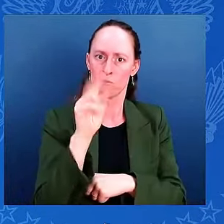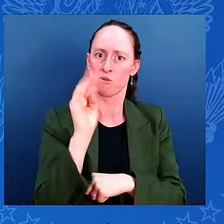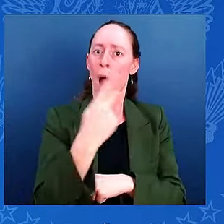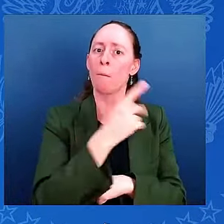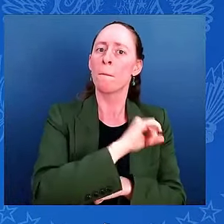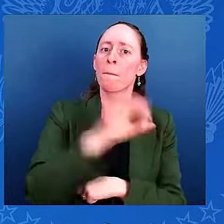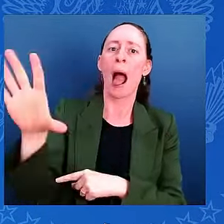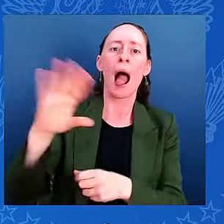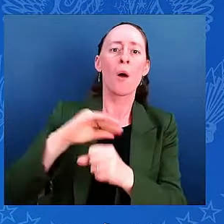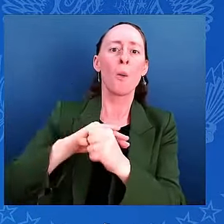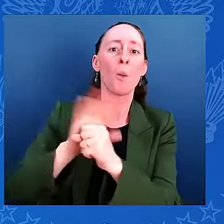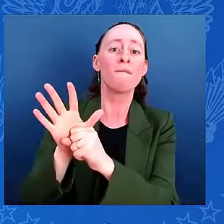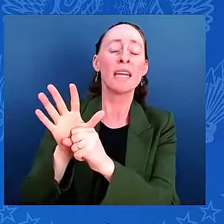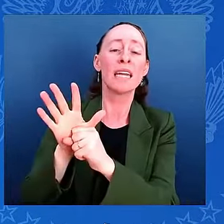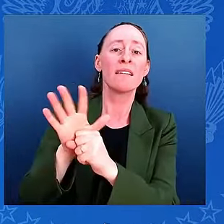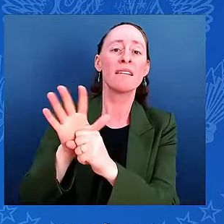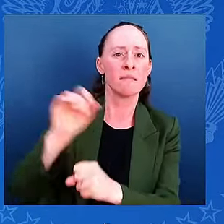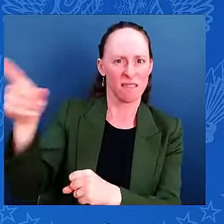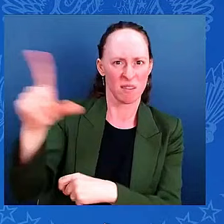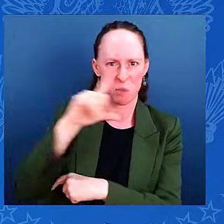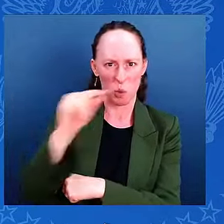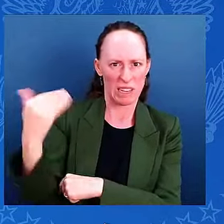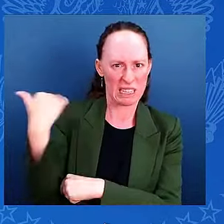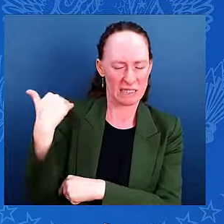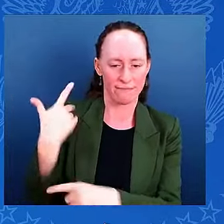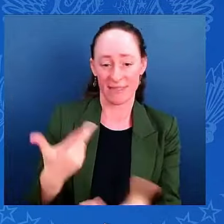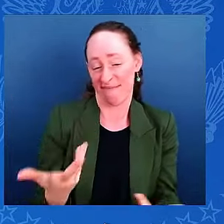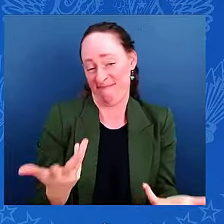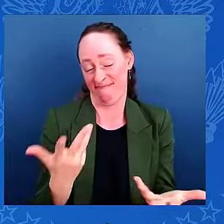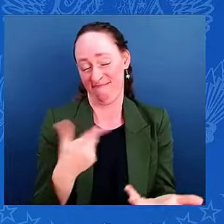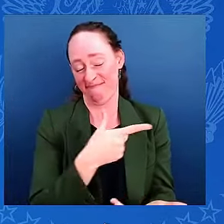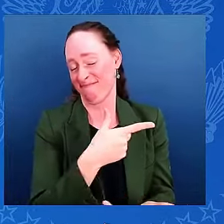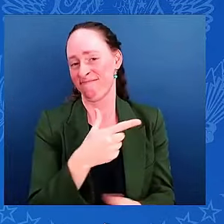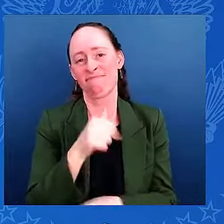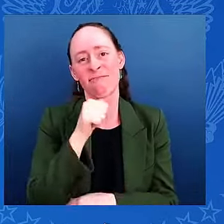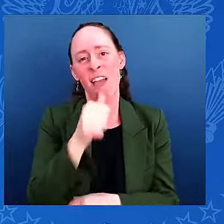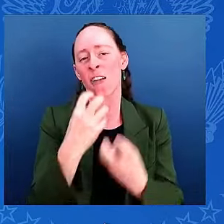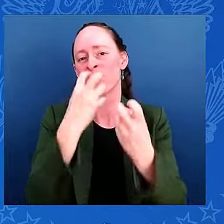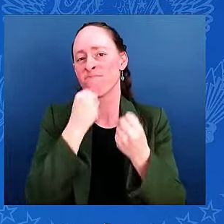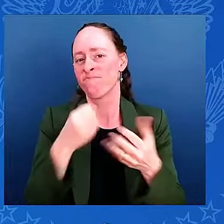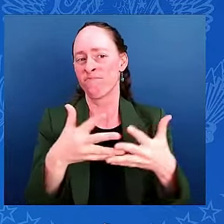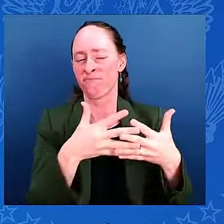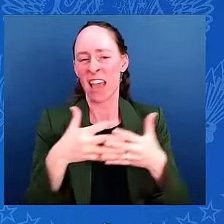don't know. I simply don't know. You can speculate,